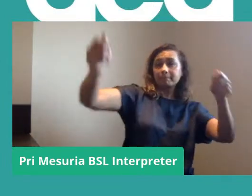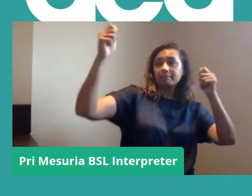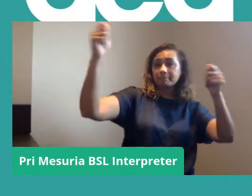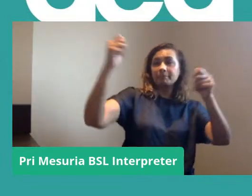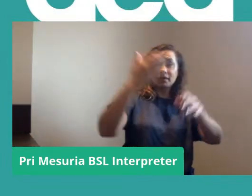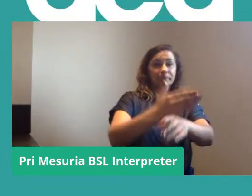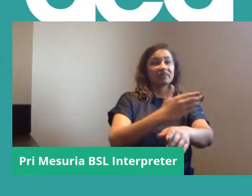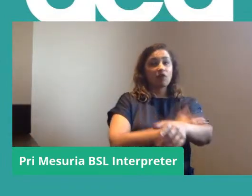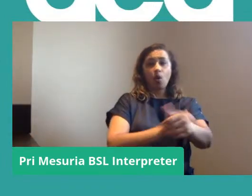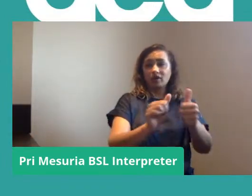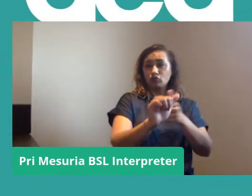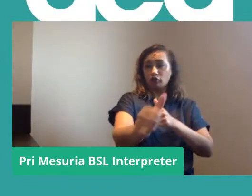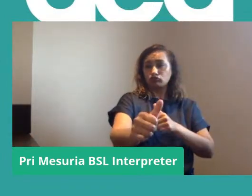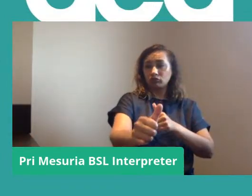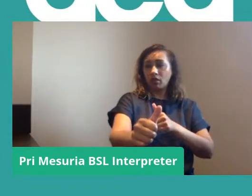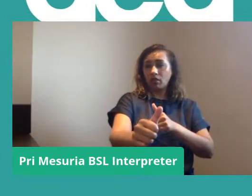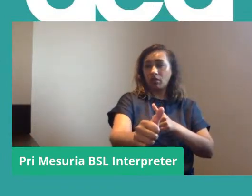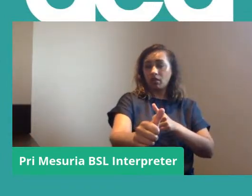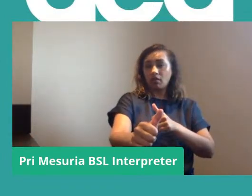industrial action?